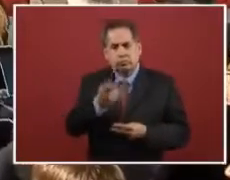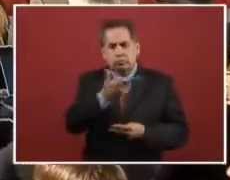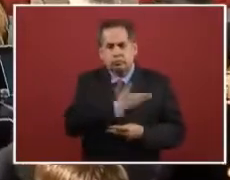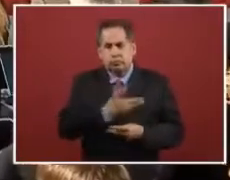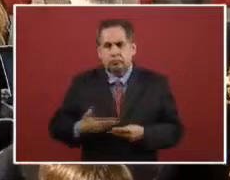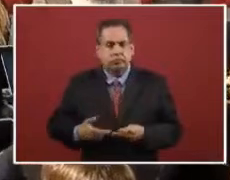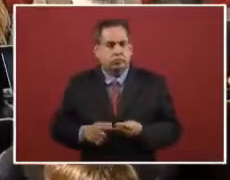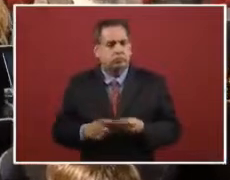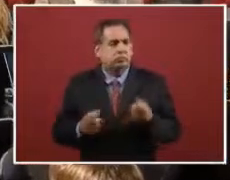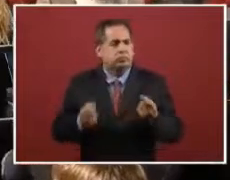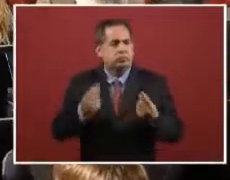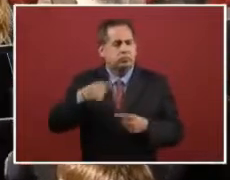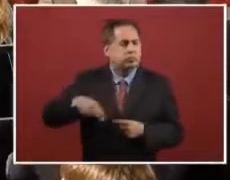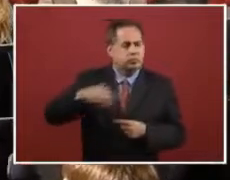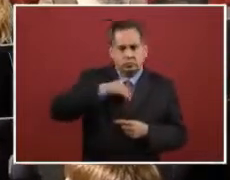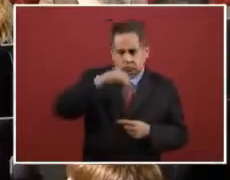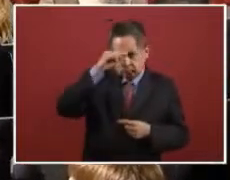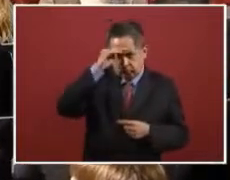president